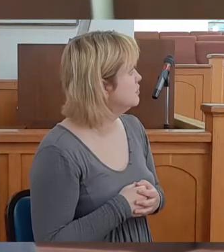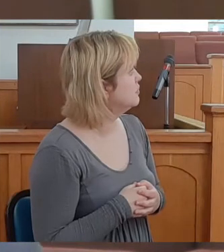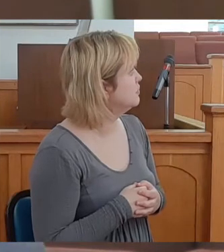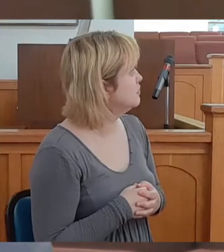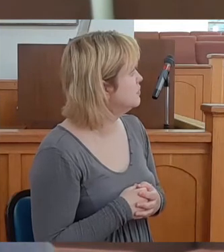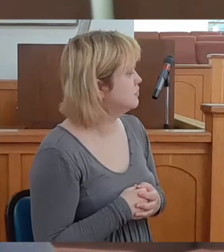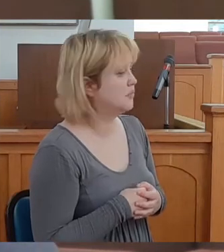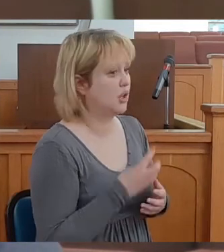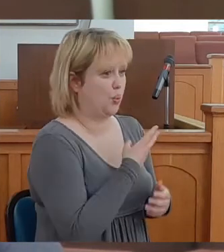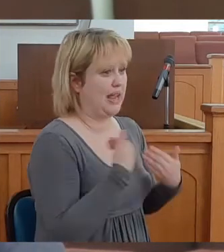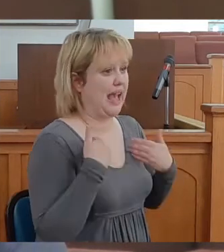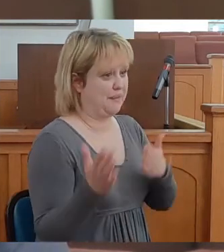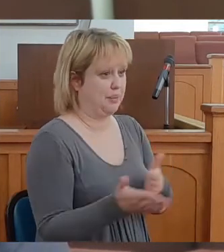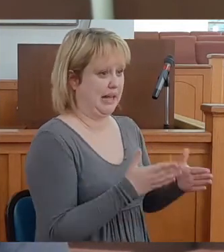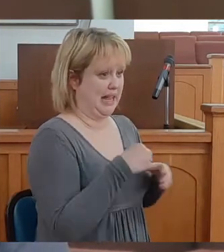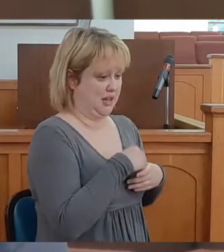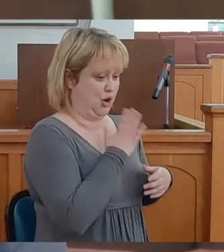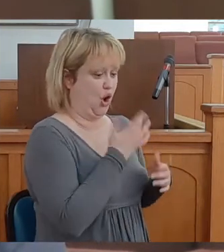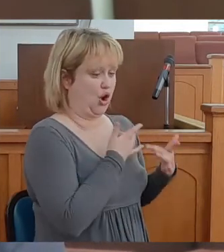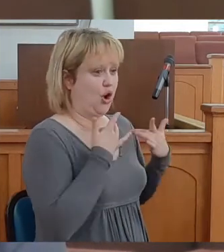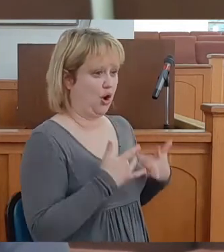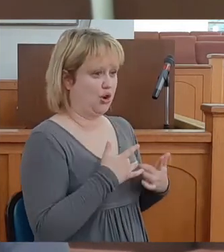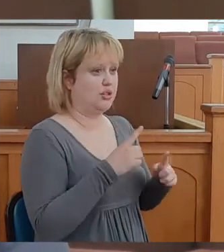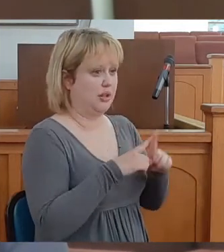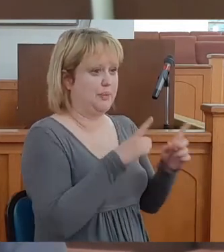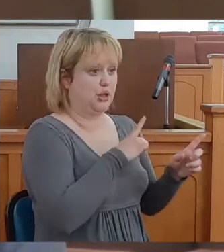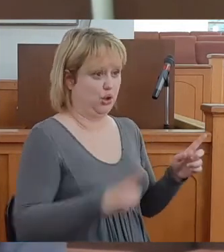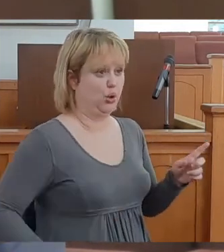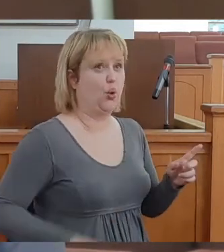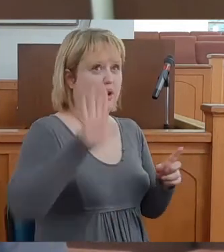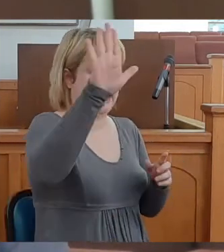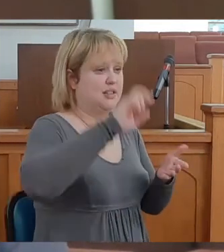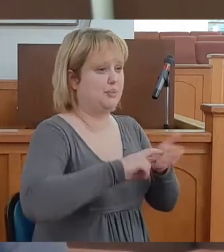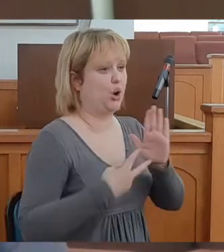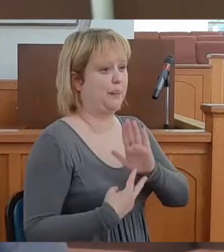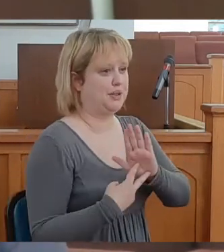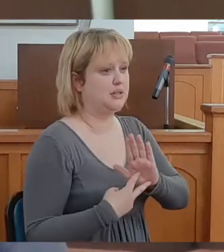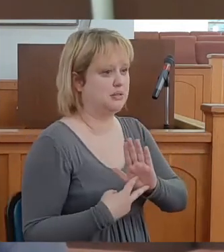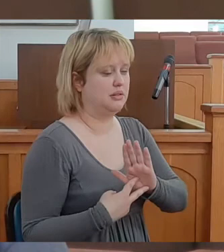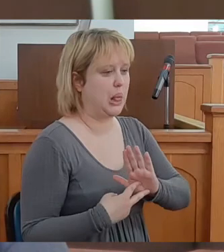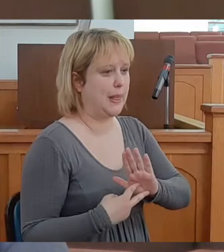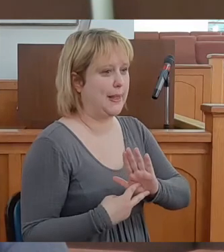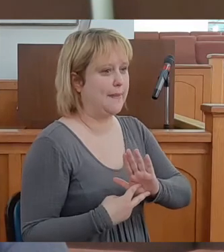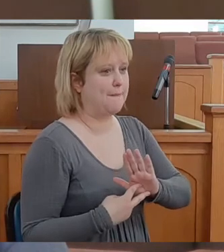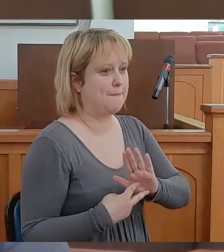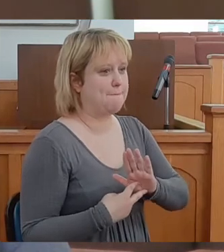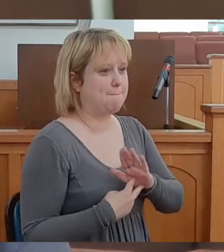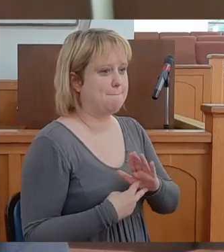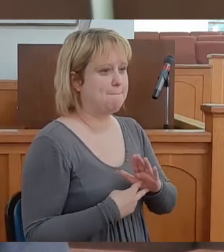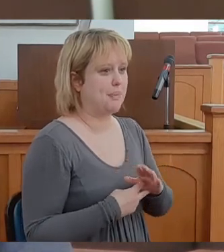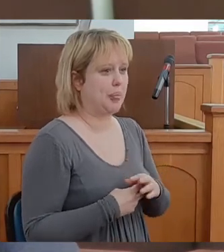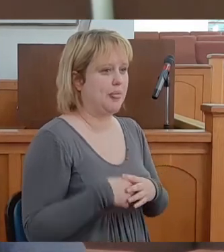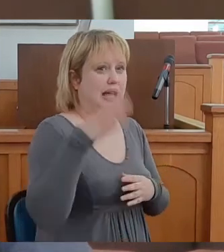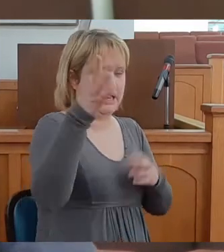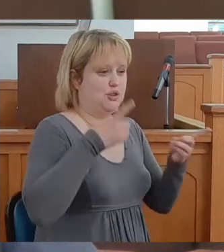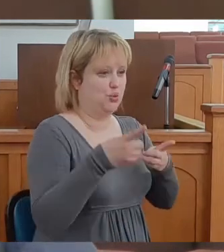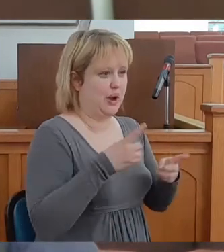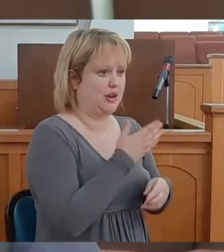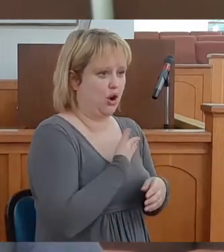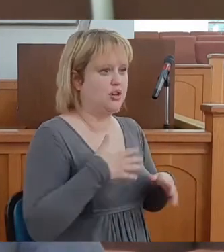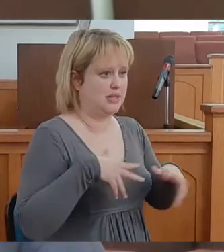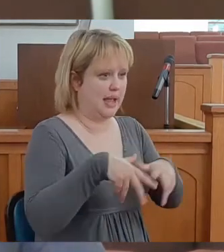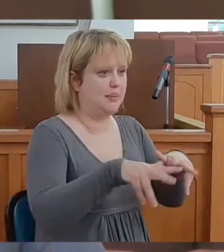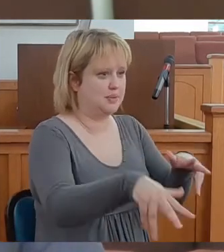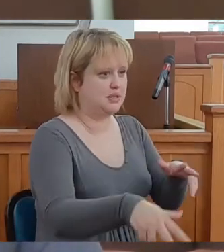We have plans in our heart. Lord, his purpose. And he directs our steps.